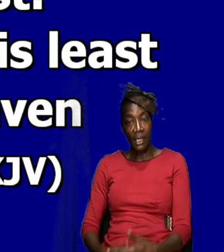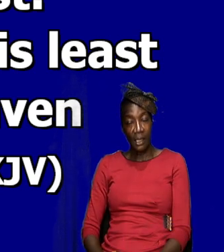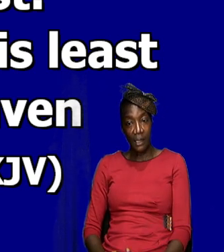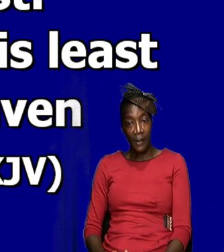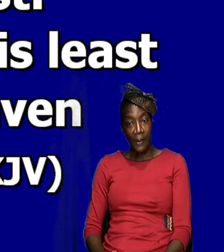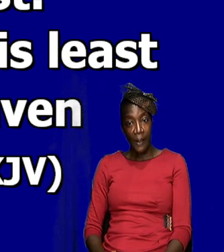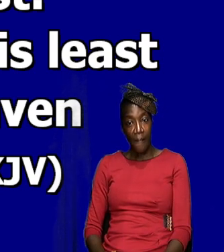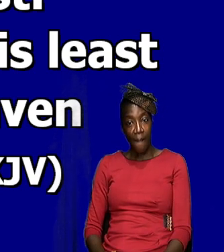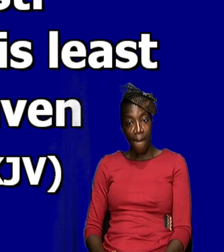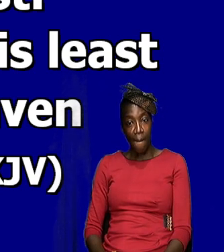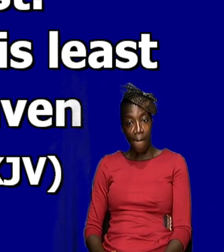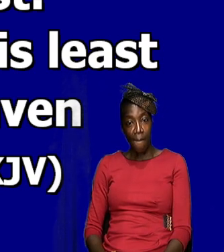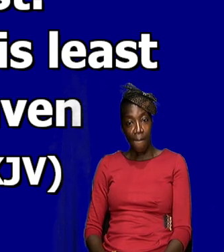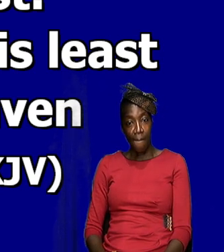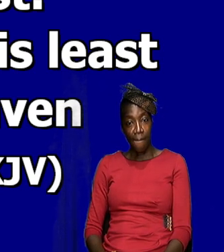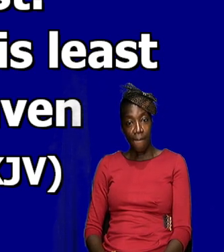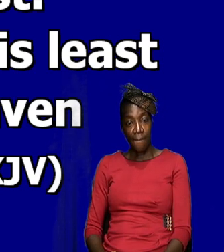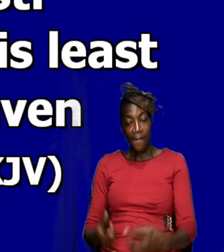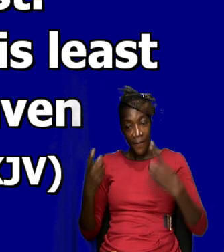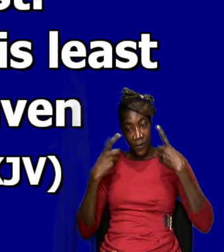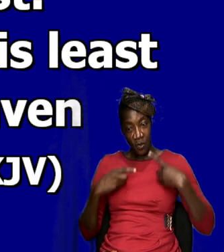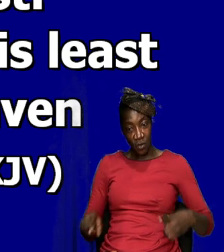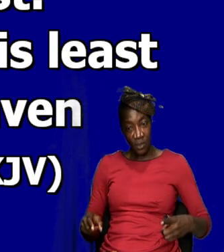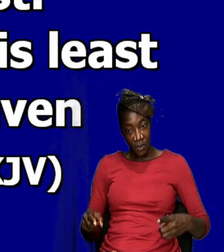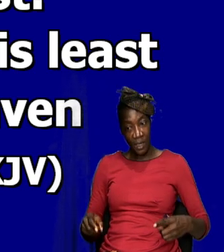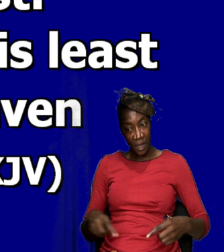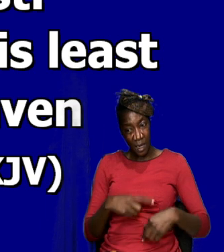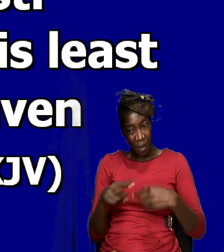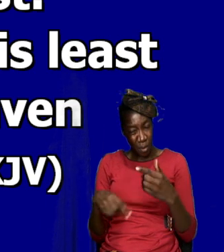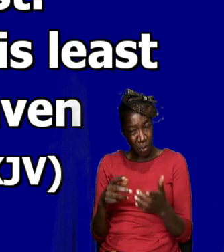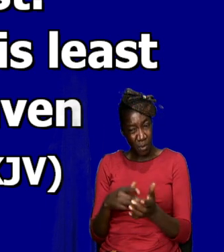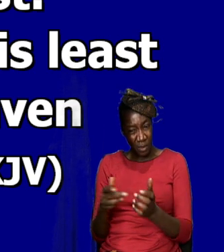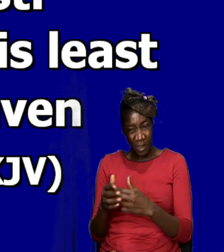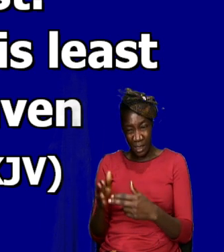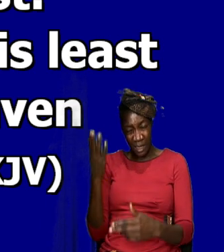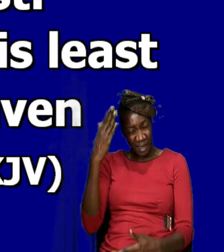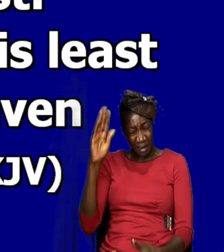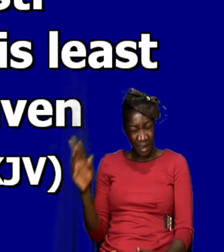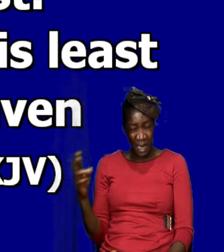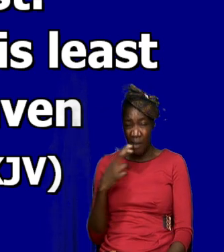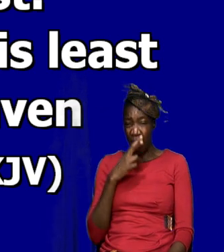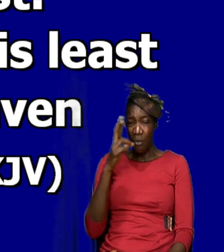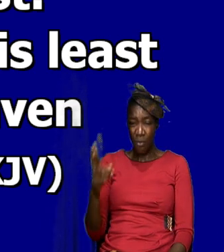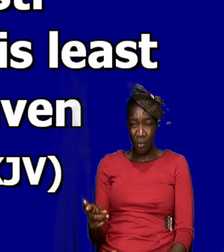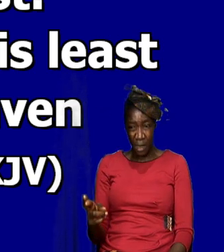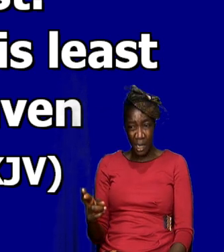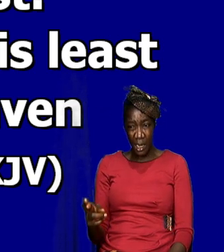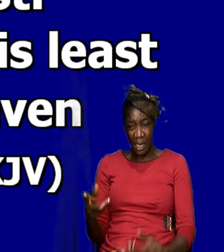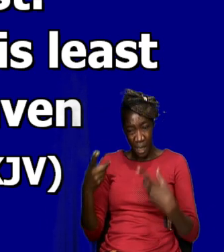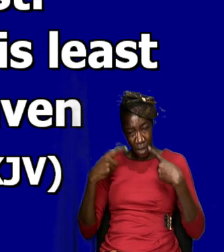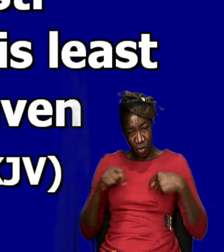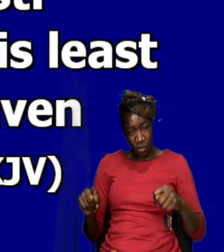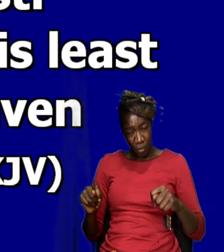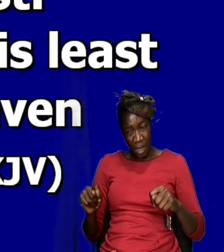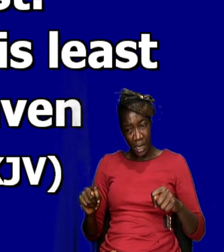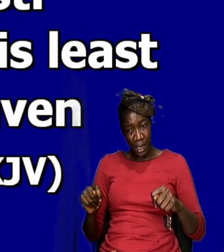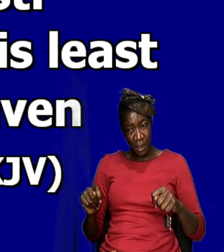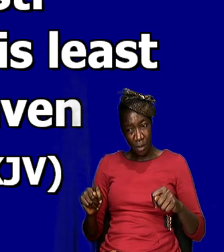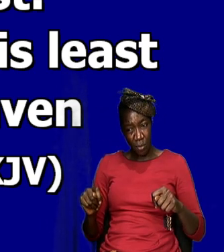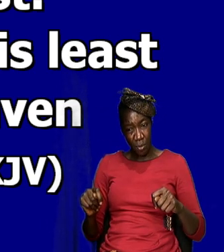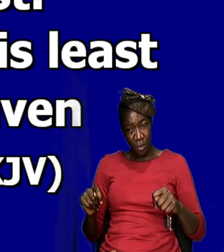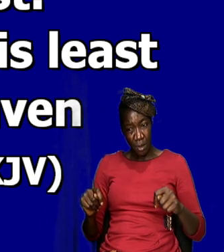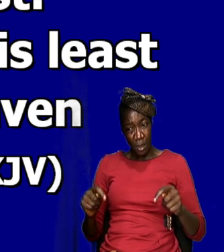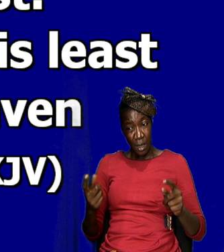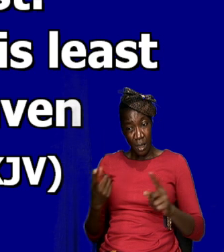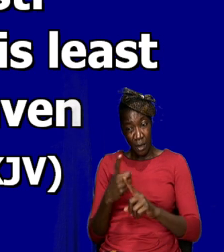really what dressing is about Jesus has never really tried to distinguish himself